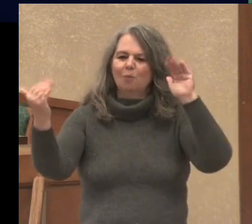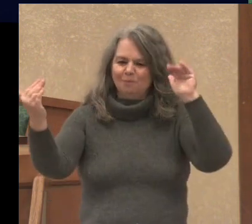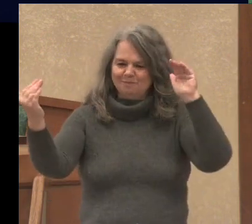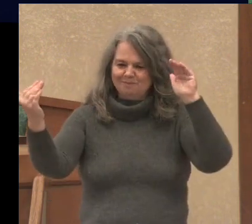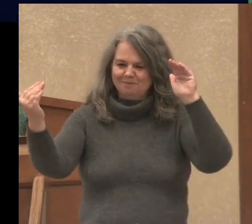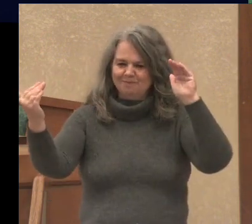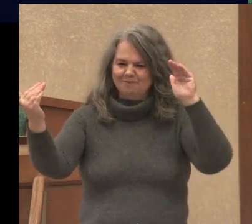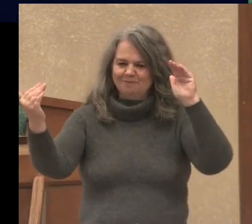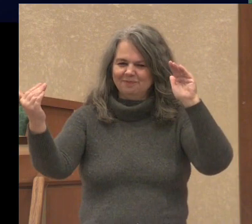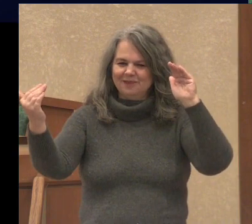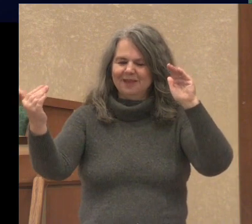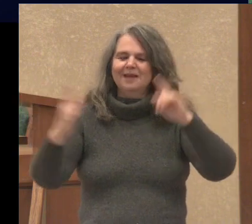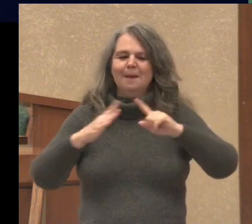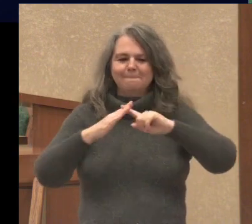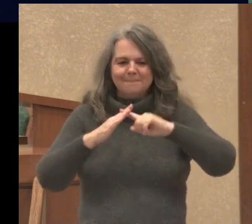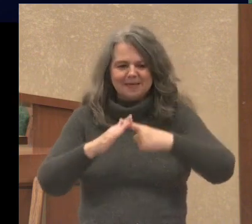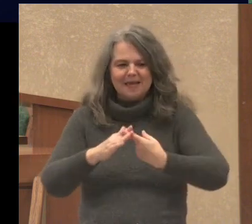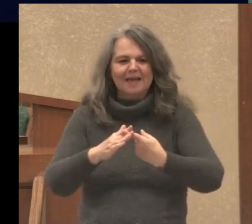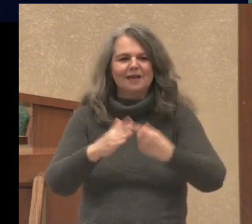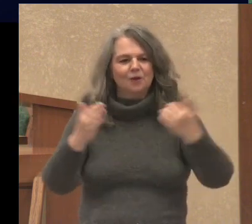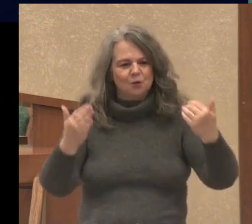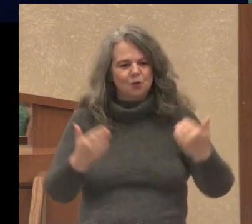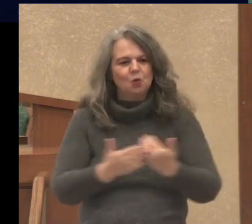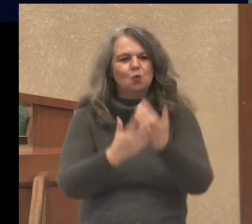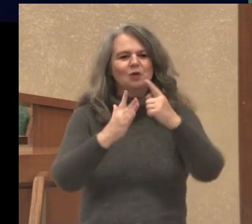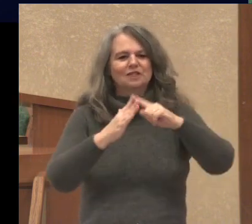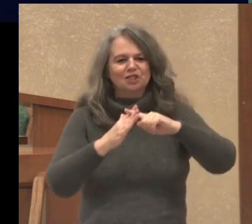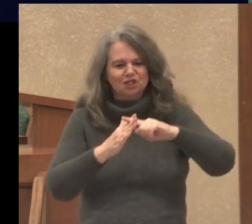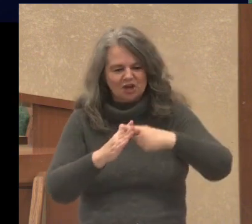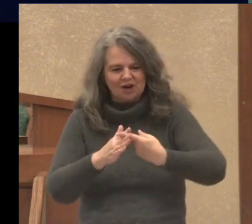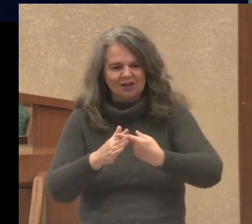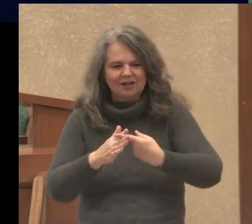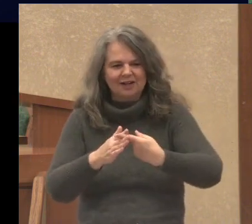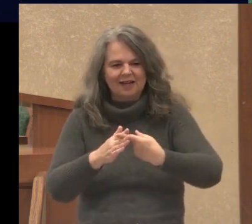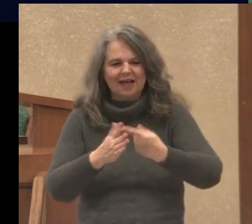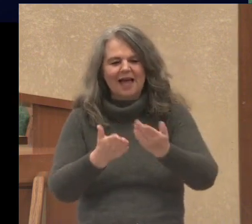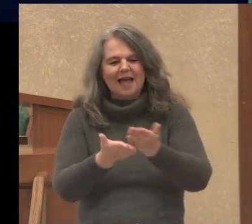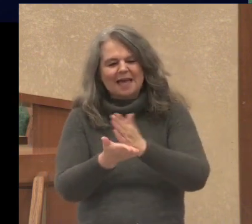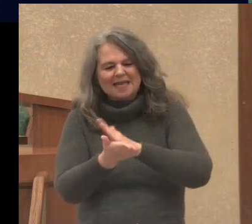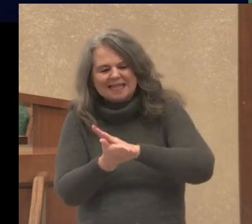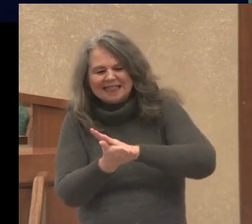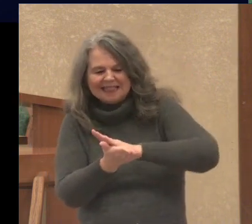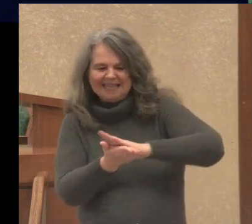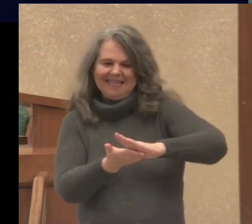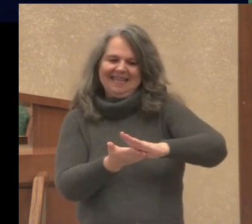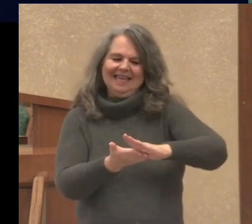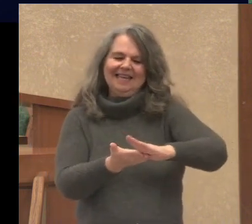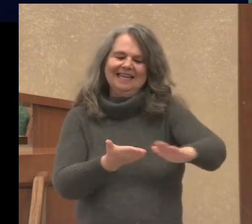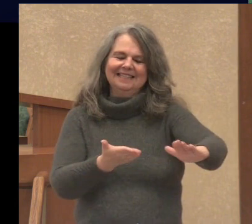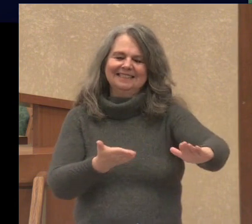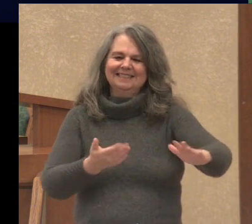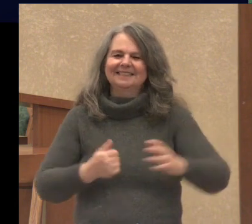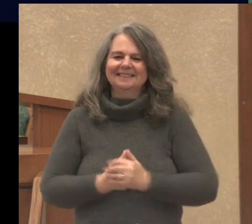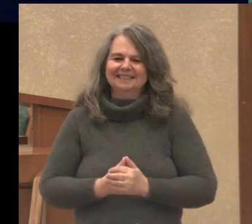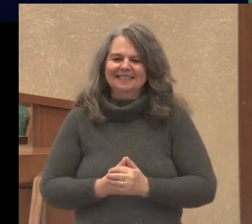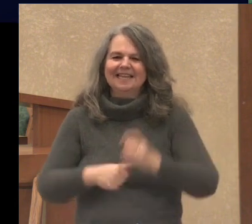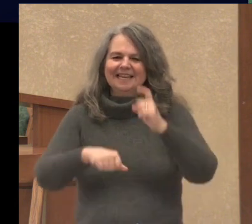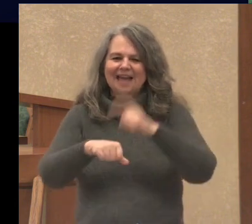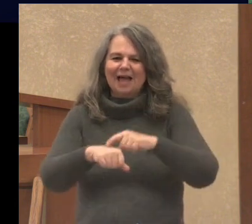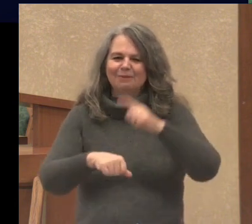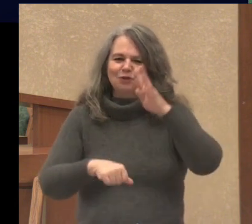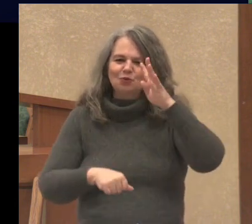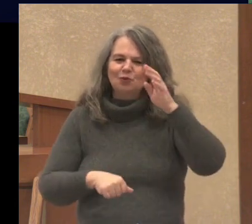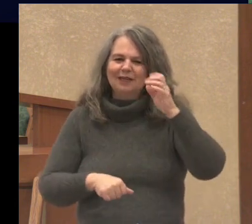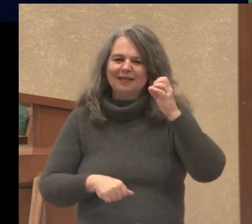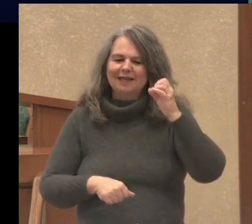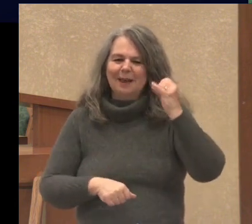to begin with a fresh start, a clean slate. It's time to imagine that